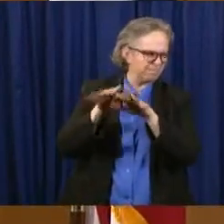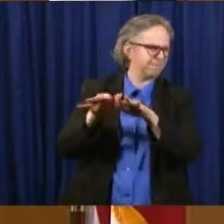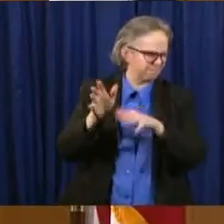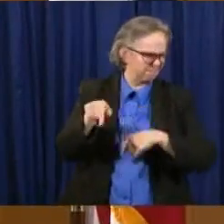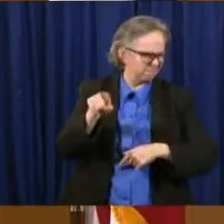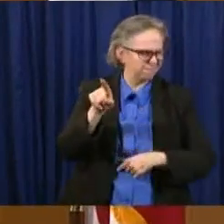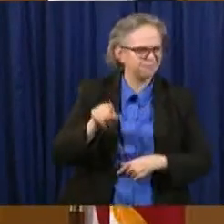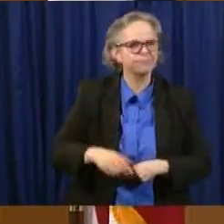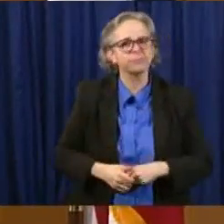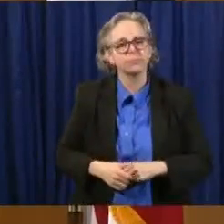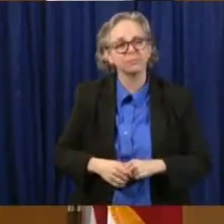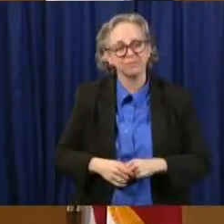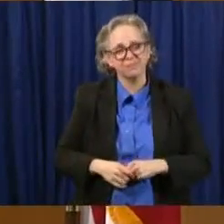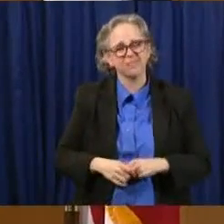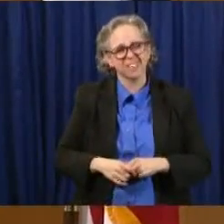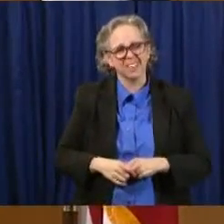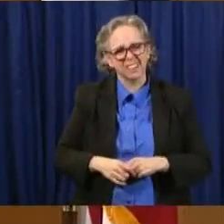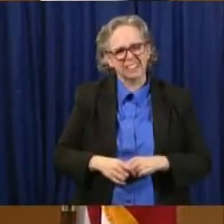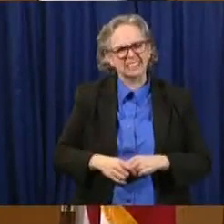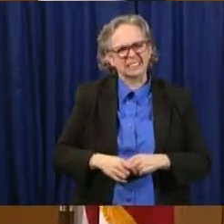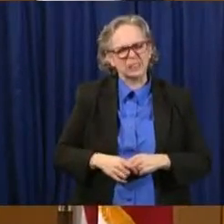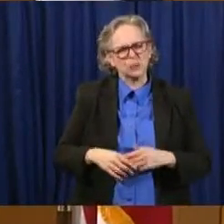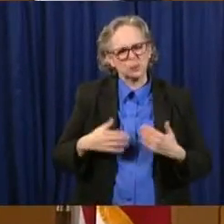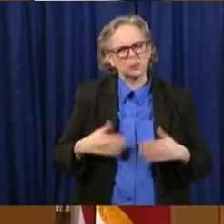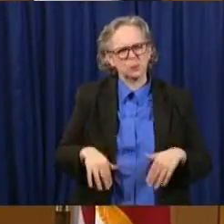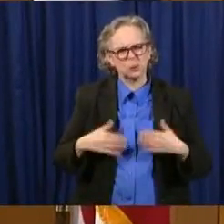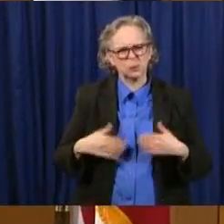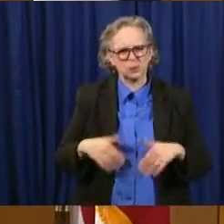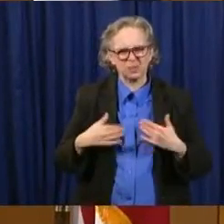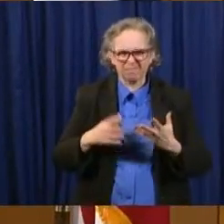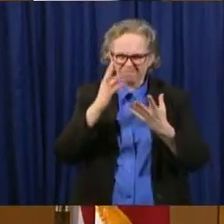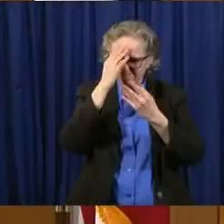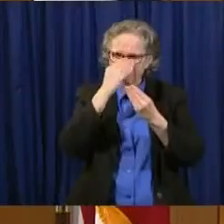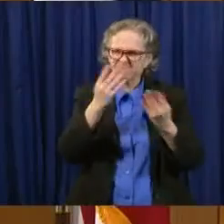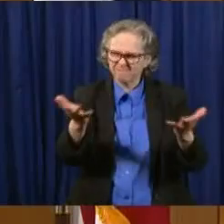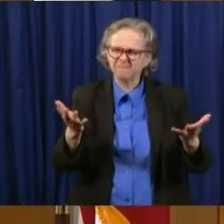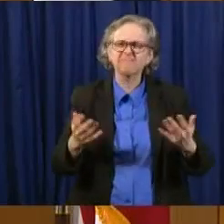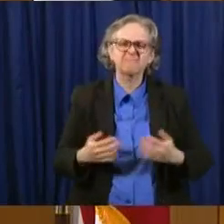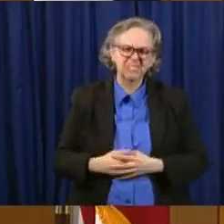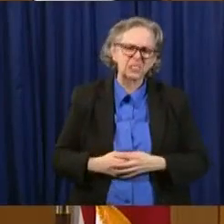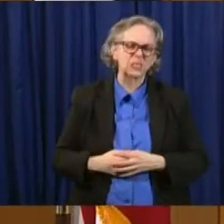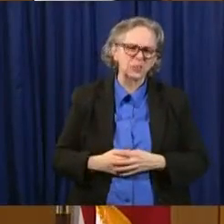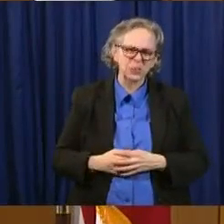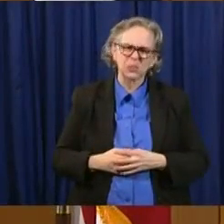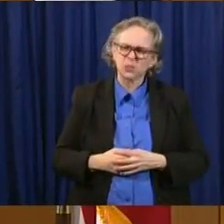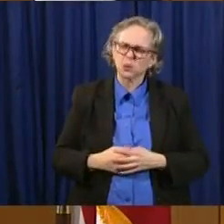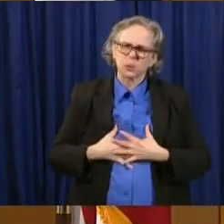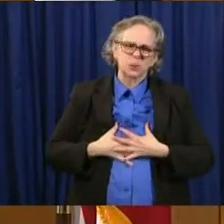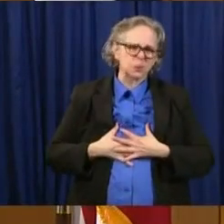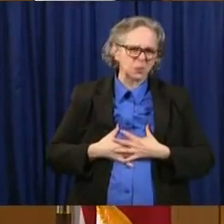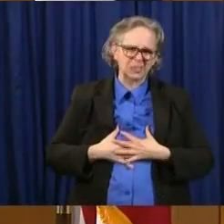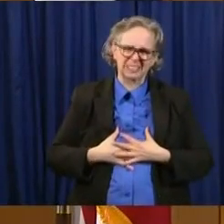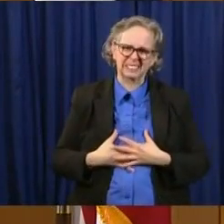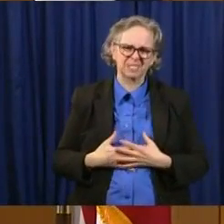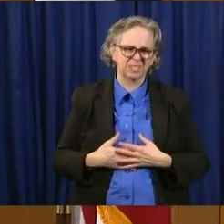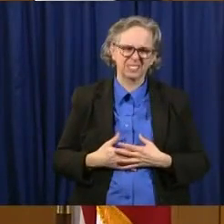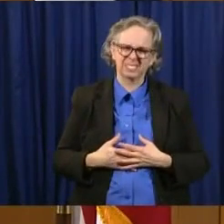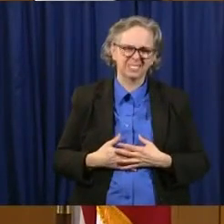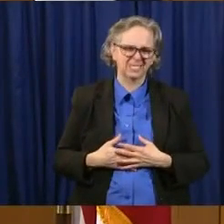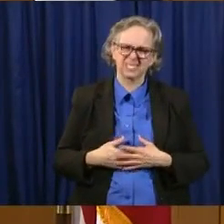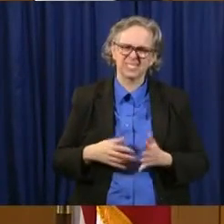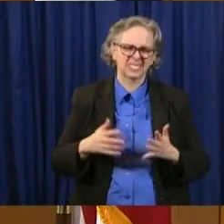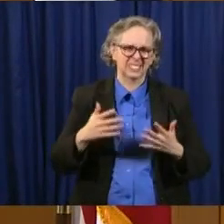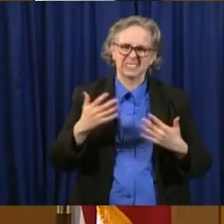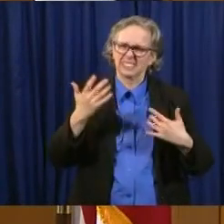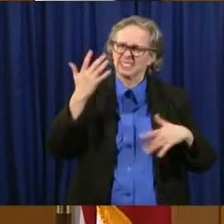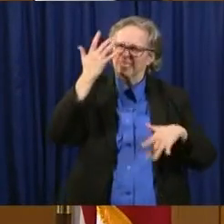uh, at this stage, uh, of this virus, uh, we continue to worry about a